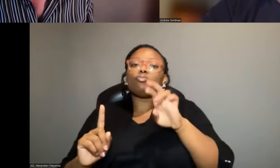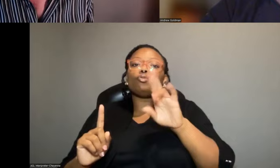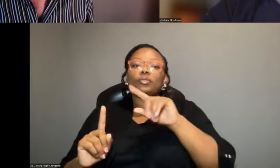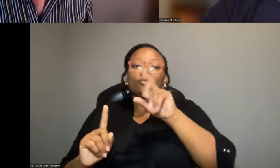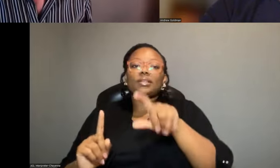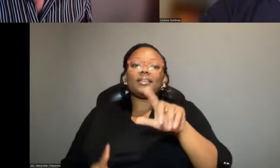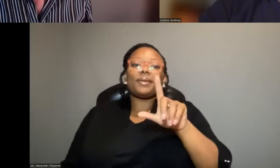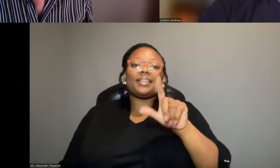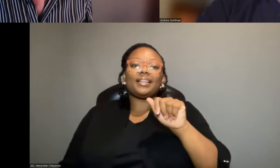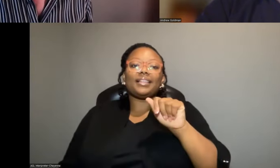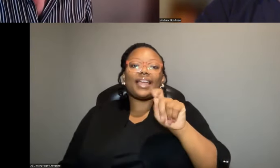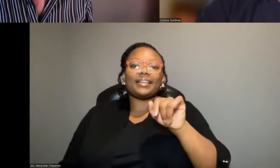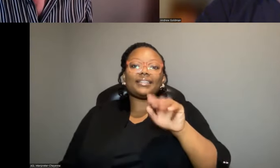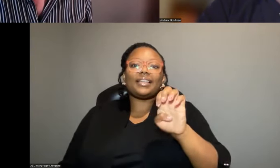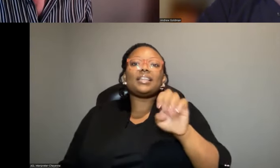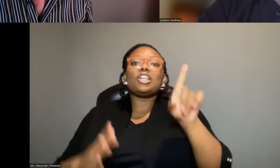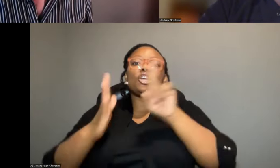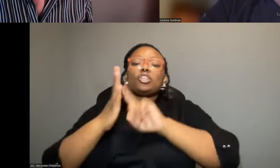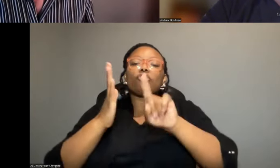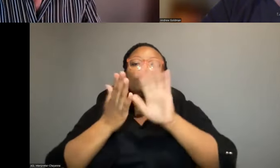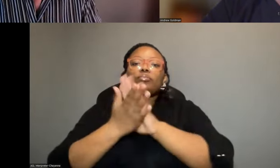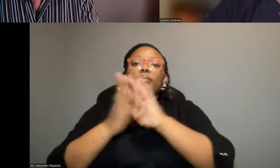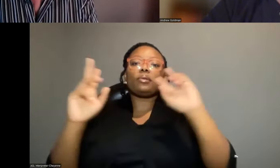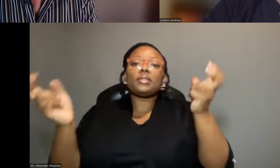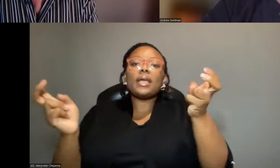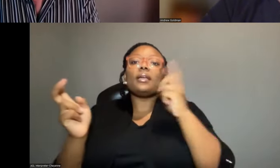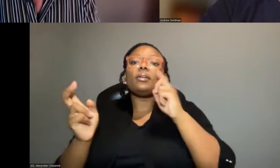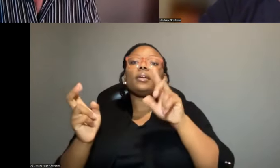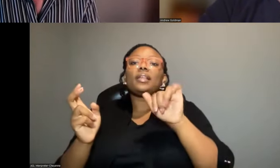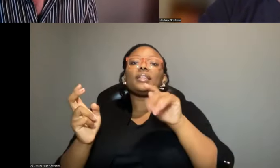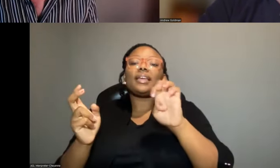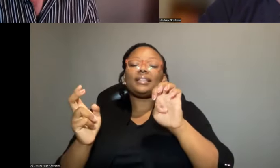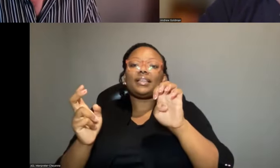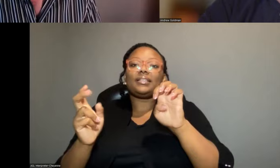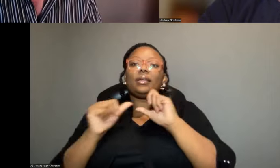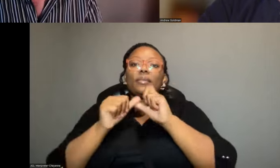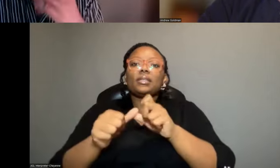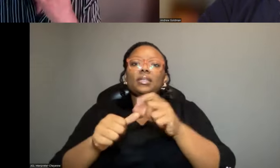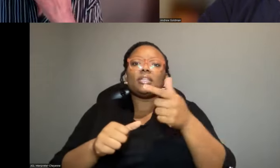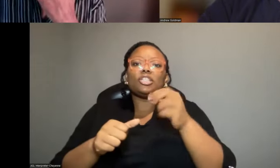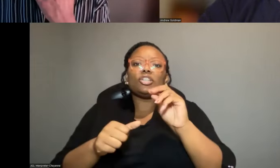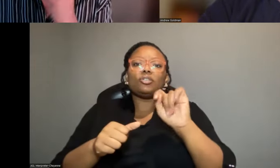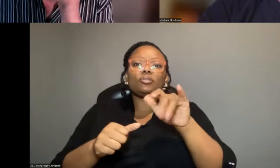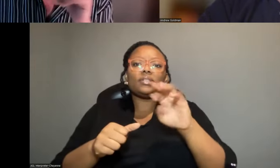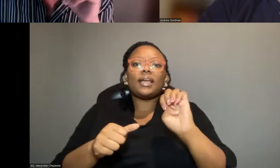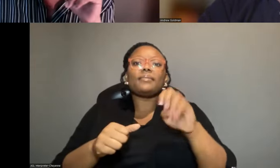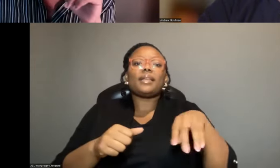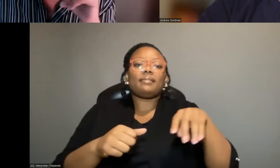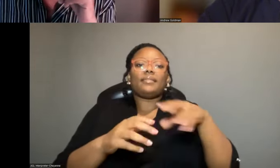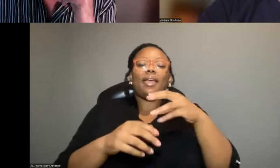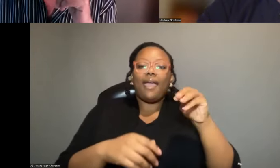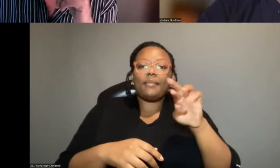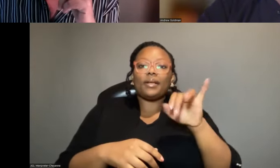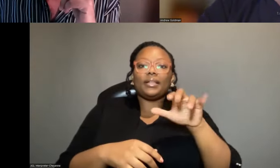She did write in, there's a research paper titled, Lactase Persistence, Genotypes and Malaria Susceptibility in the